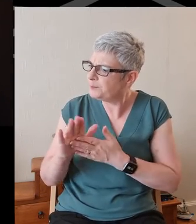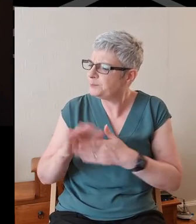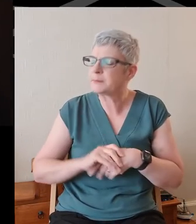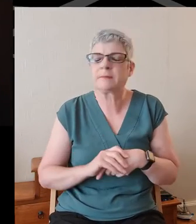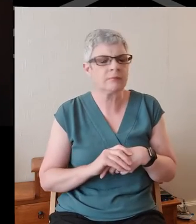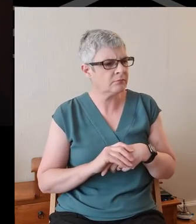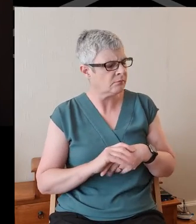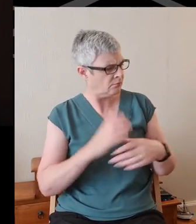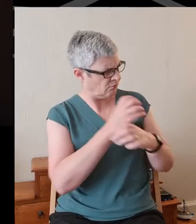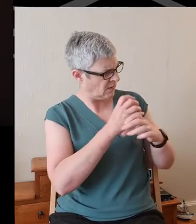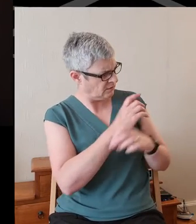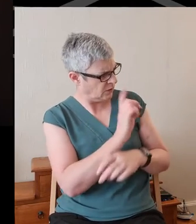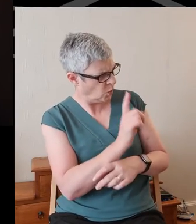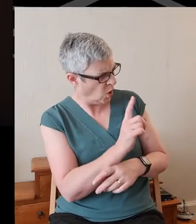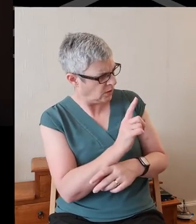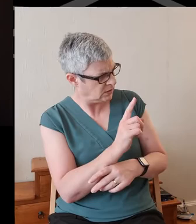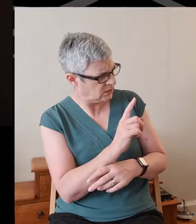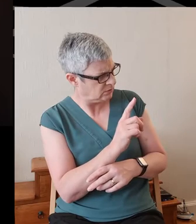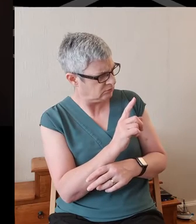Hunting what?